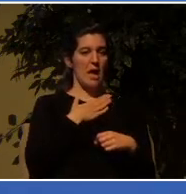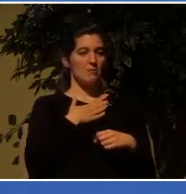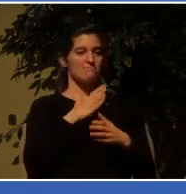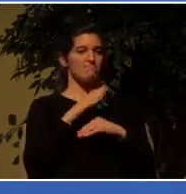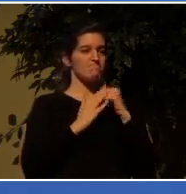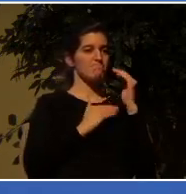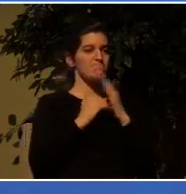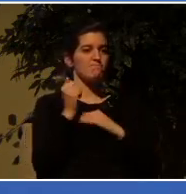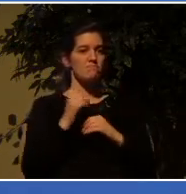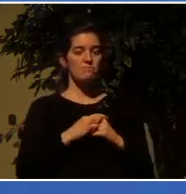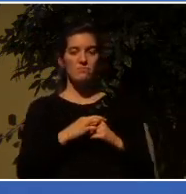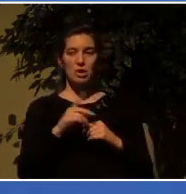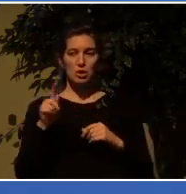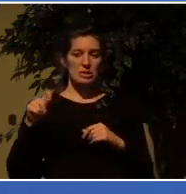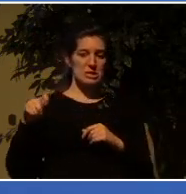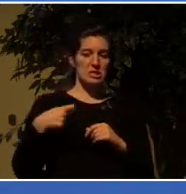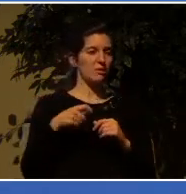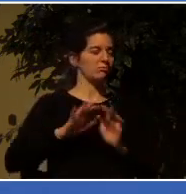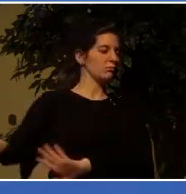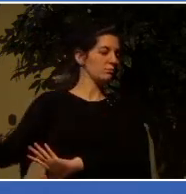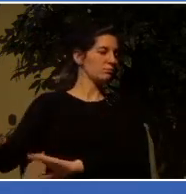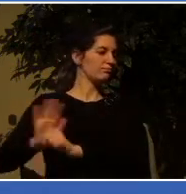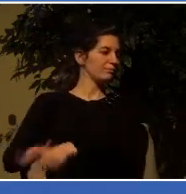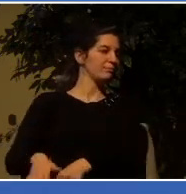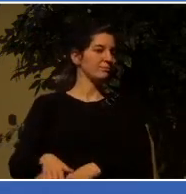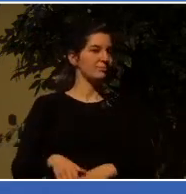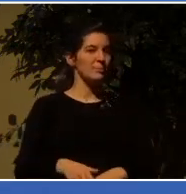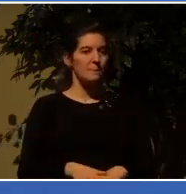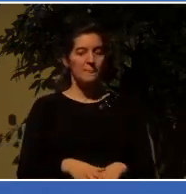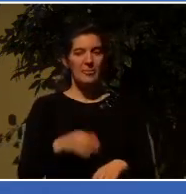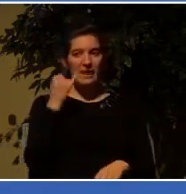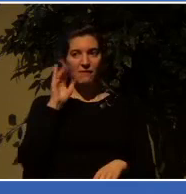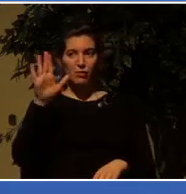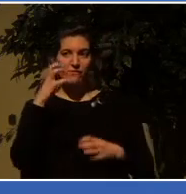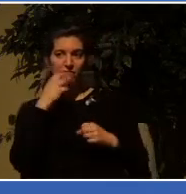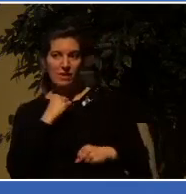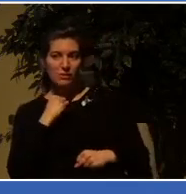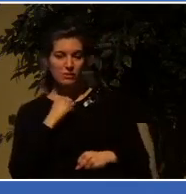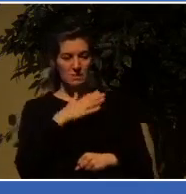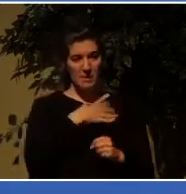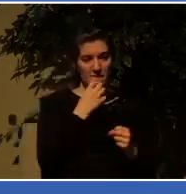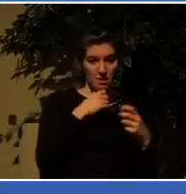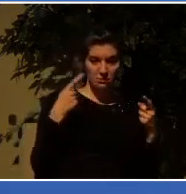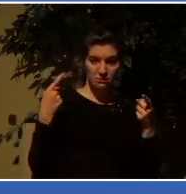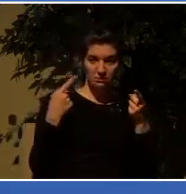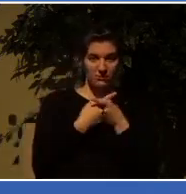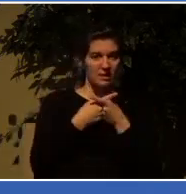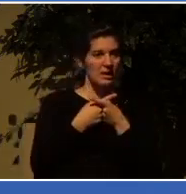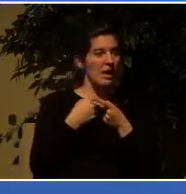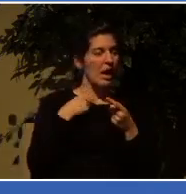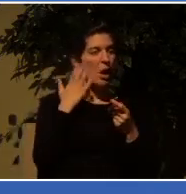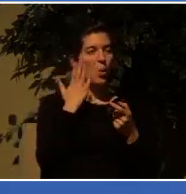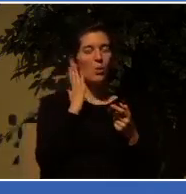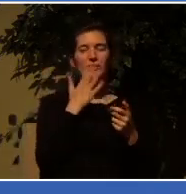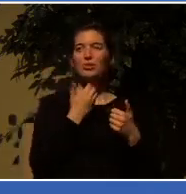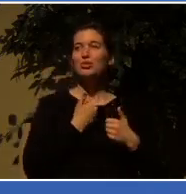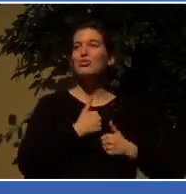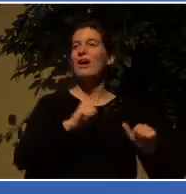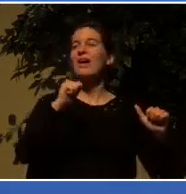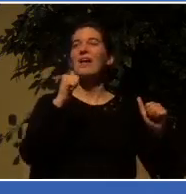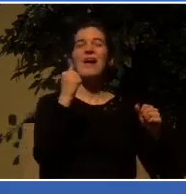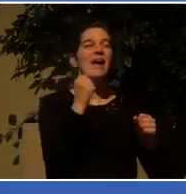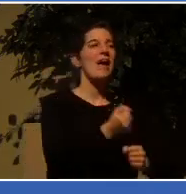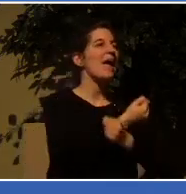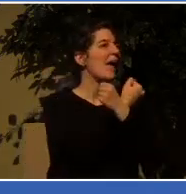are in conflict with my values, I'm going to do everything that I can to get you out of the way so